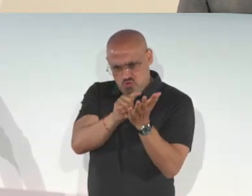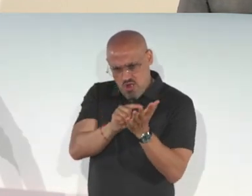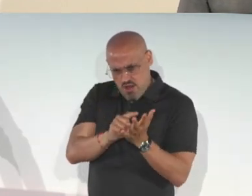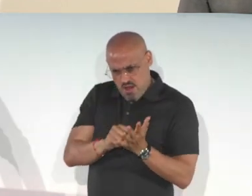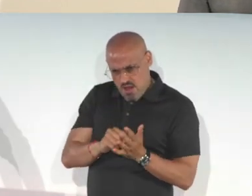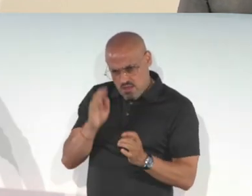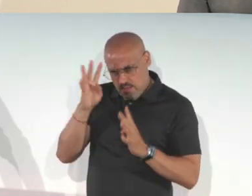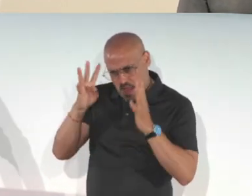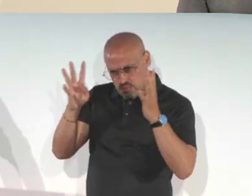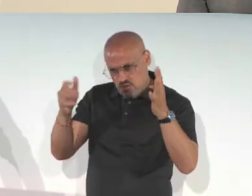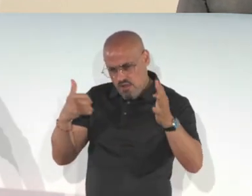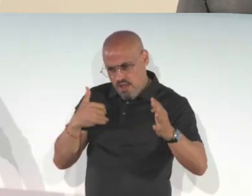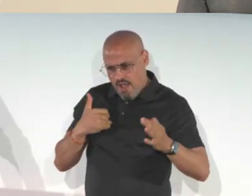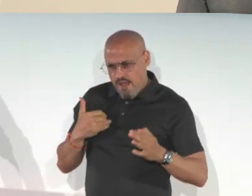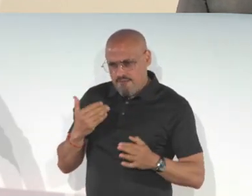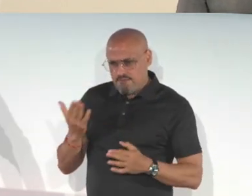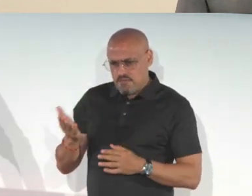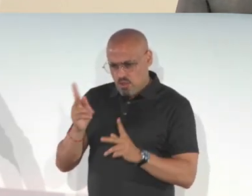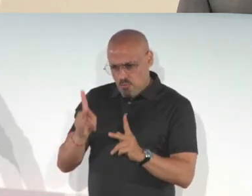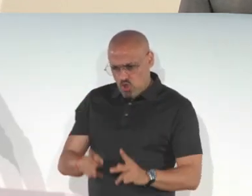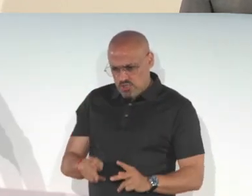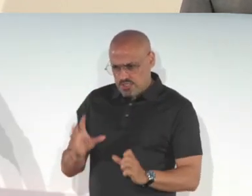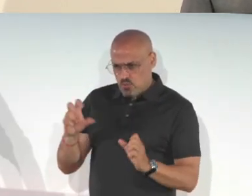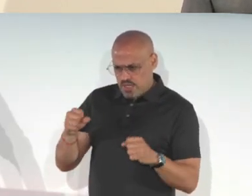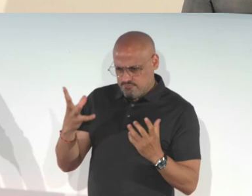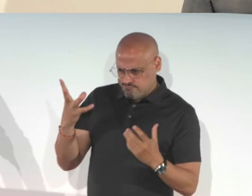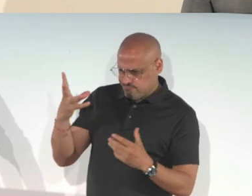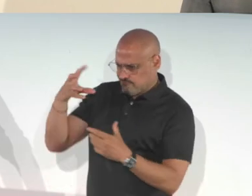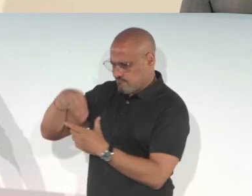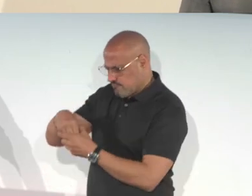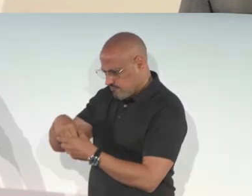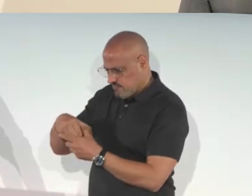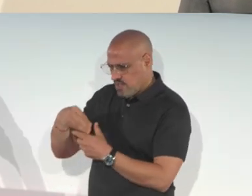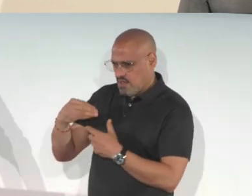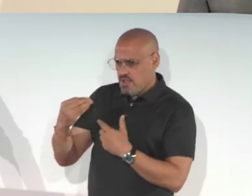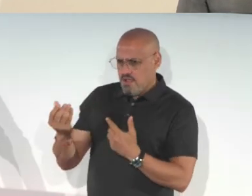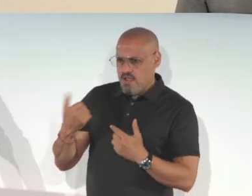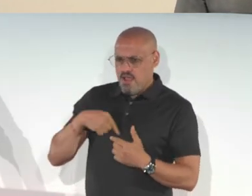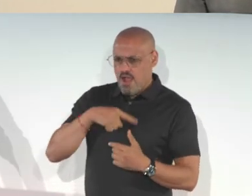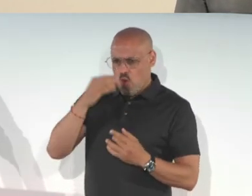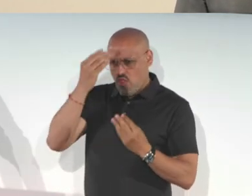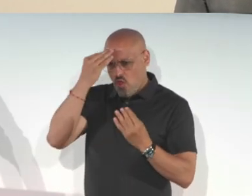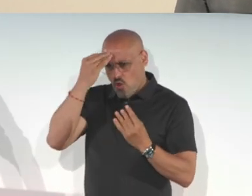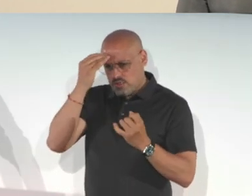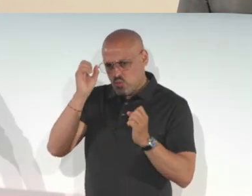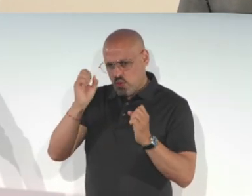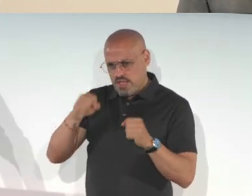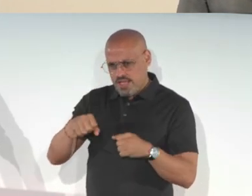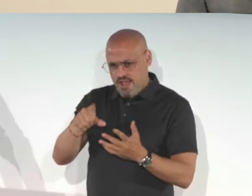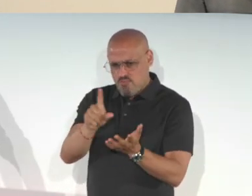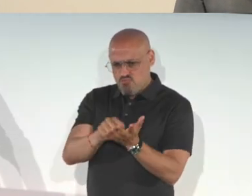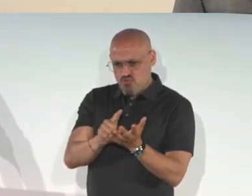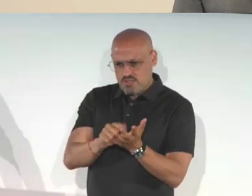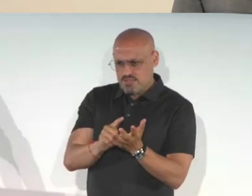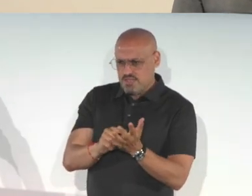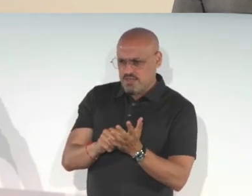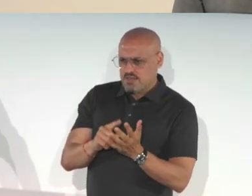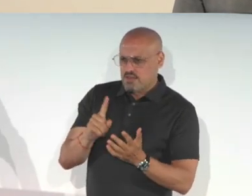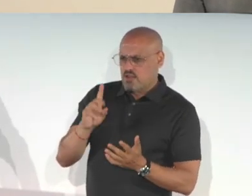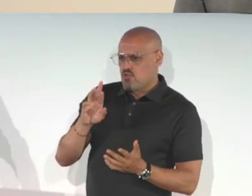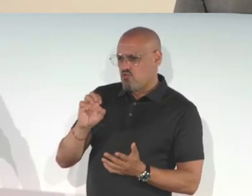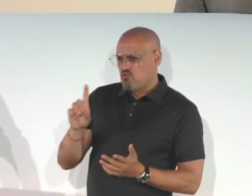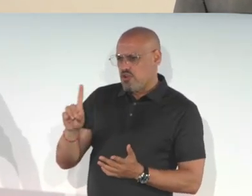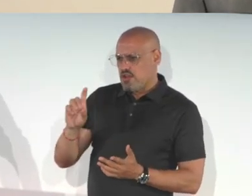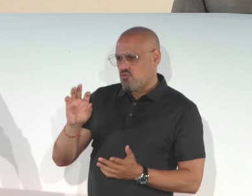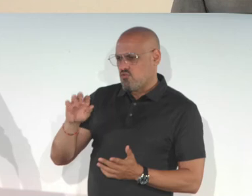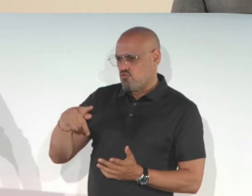that lab design at the Lighthouse that we will be able to even print those imaginations that we have that we could we put